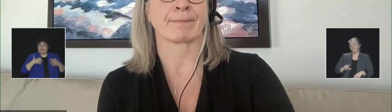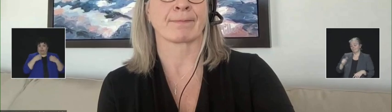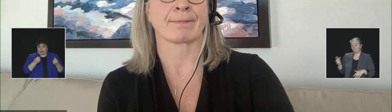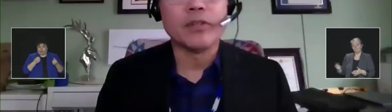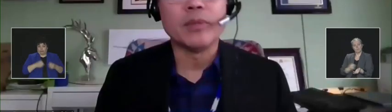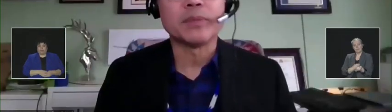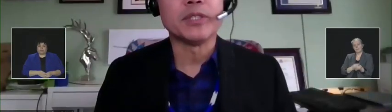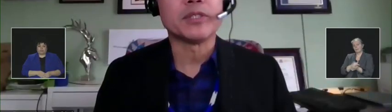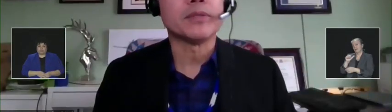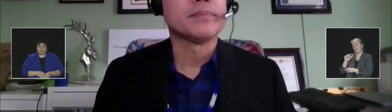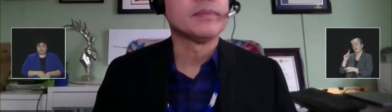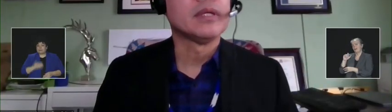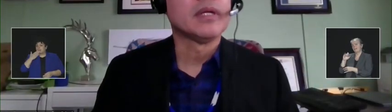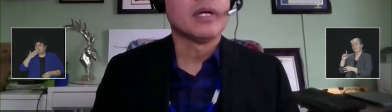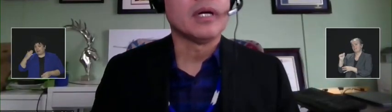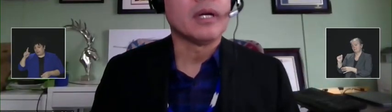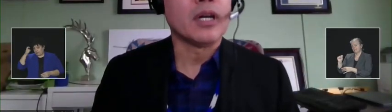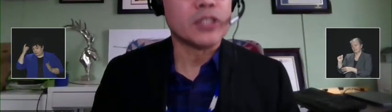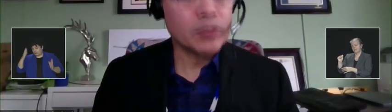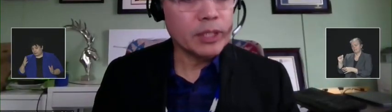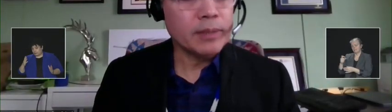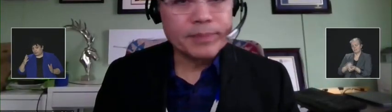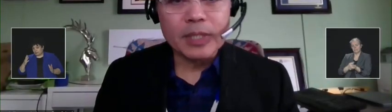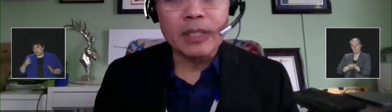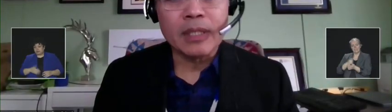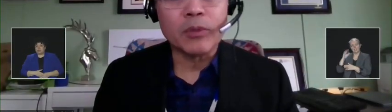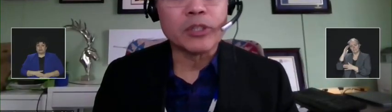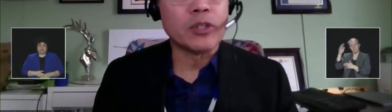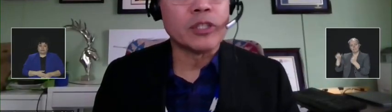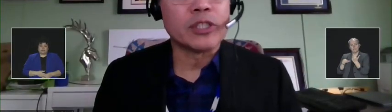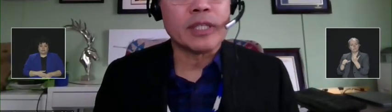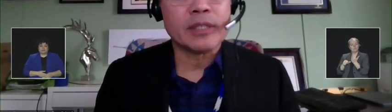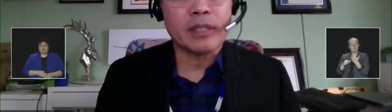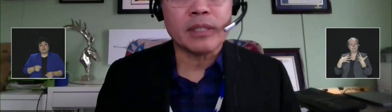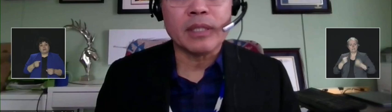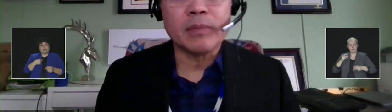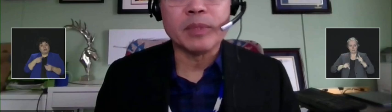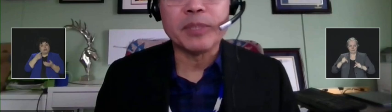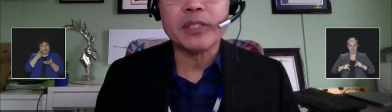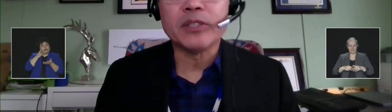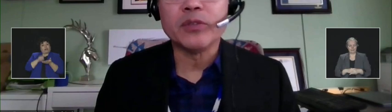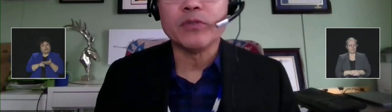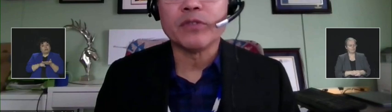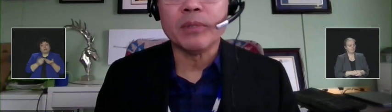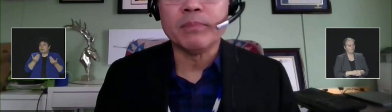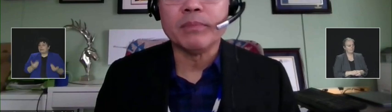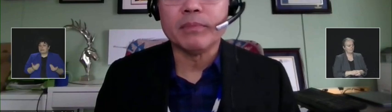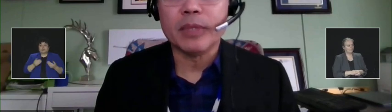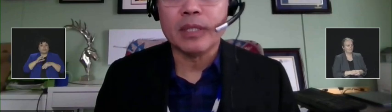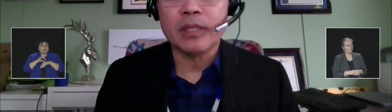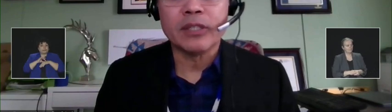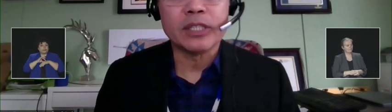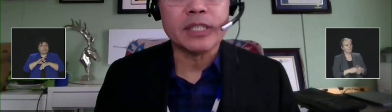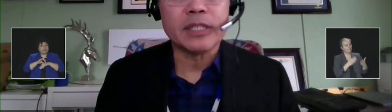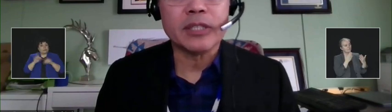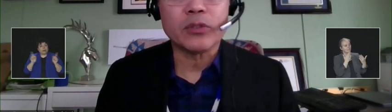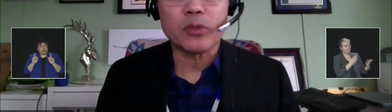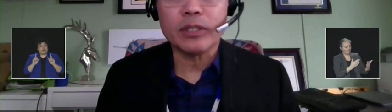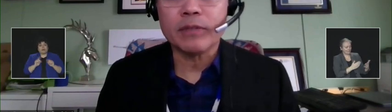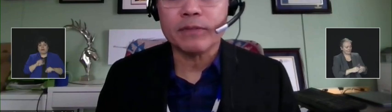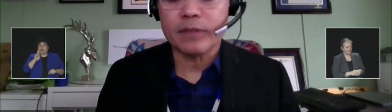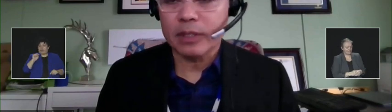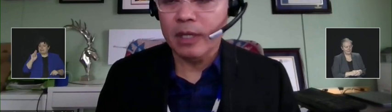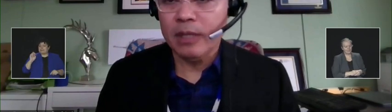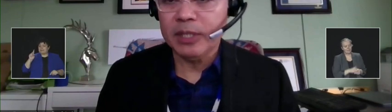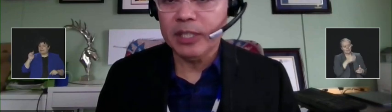Great. Thank you very much, Minister. Dr. Adams, I want to acknowledge that I'm speaking to you from the unceded